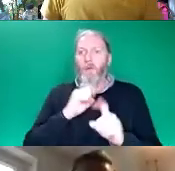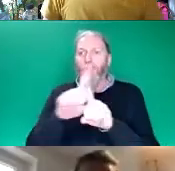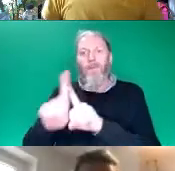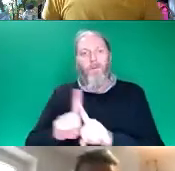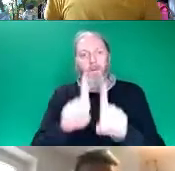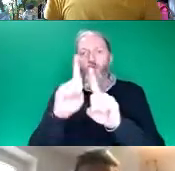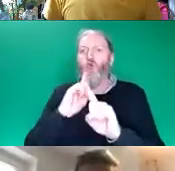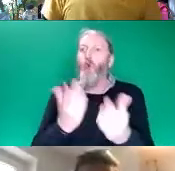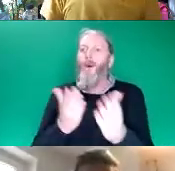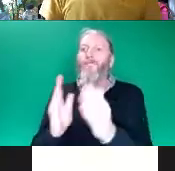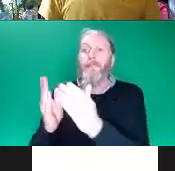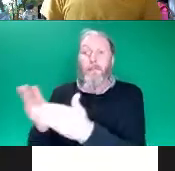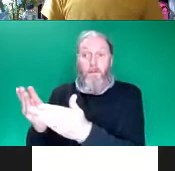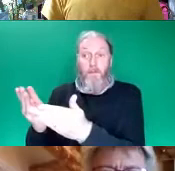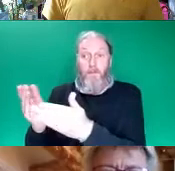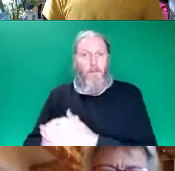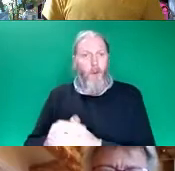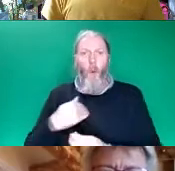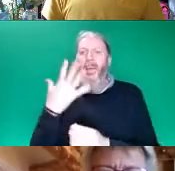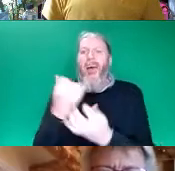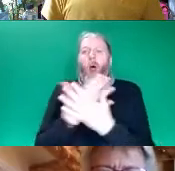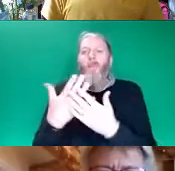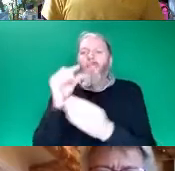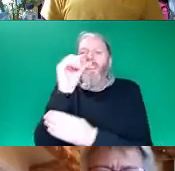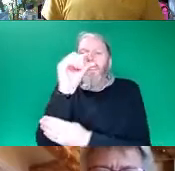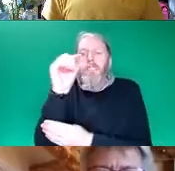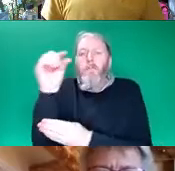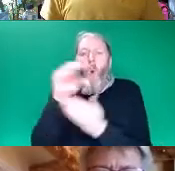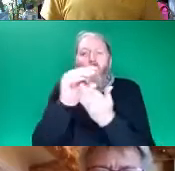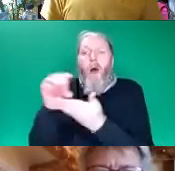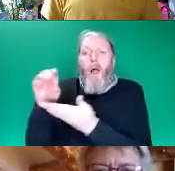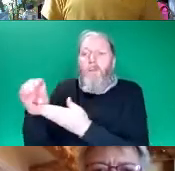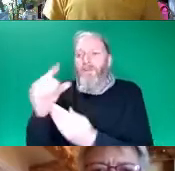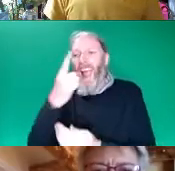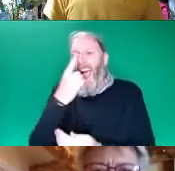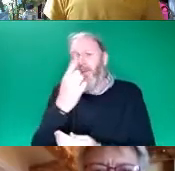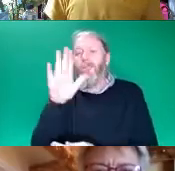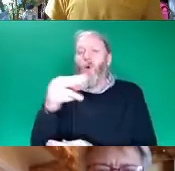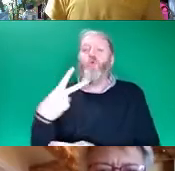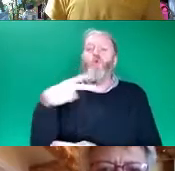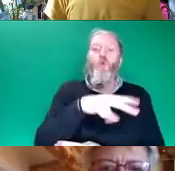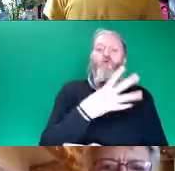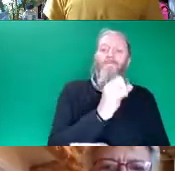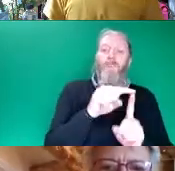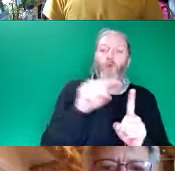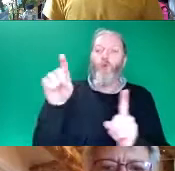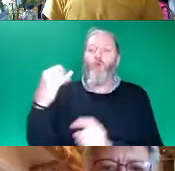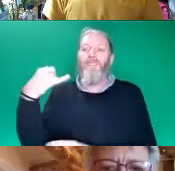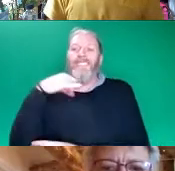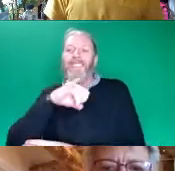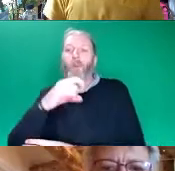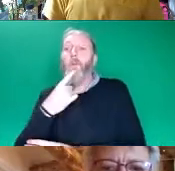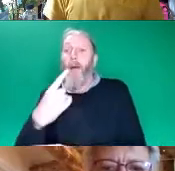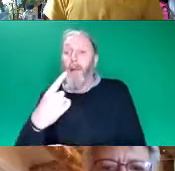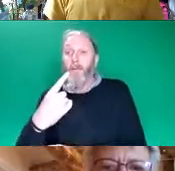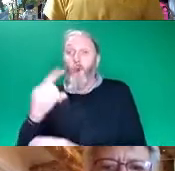We delivered a range of micro grants which were in value between 250 and 600 pounds. In total over 15,000